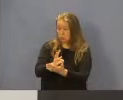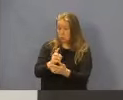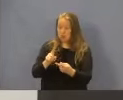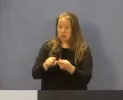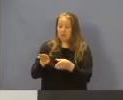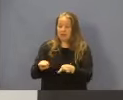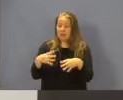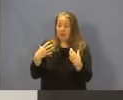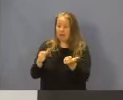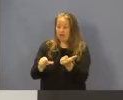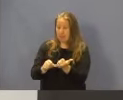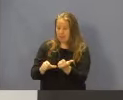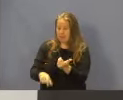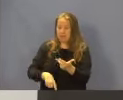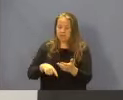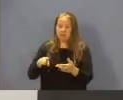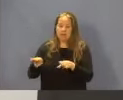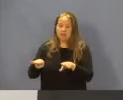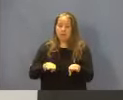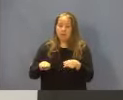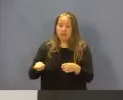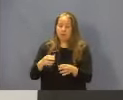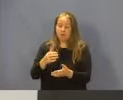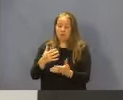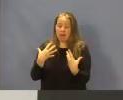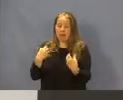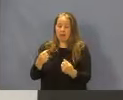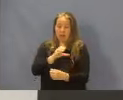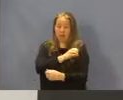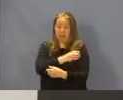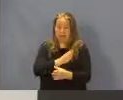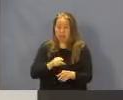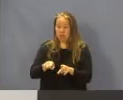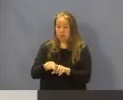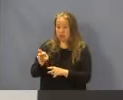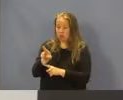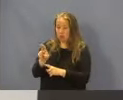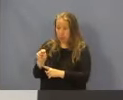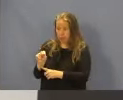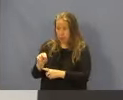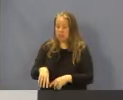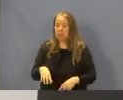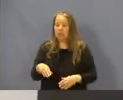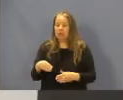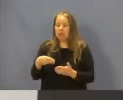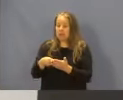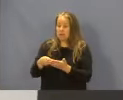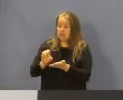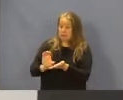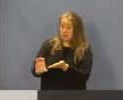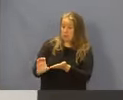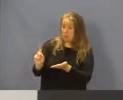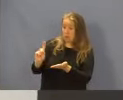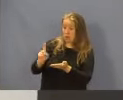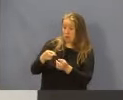behavioral health aides, behavioral health clinicians, and registered nurses. The funding sources for